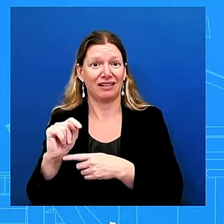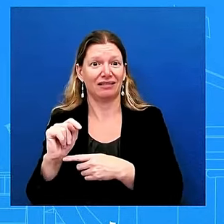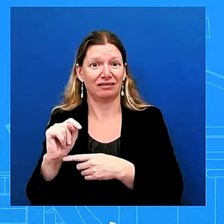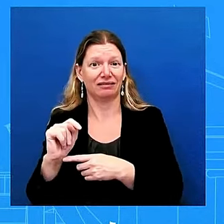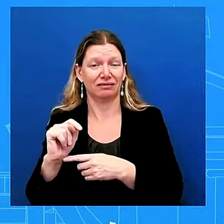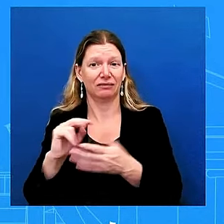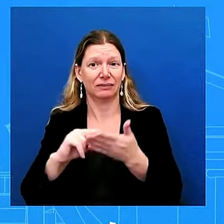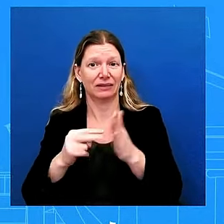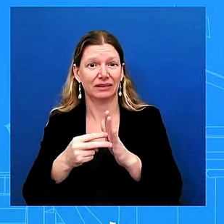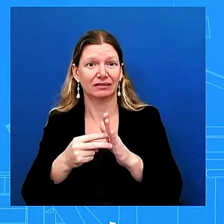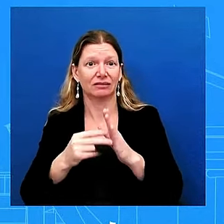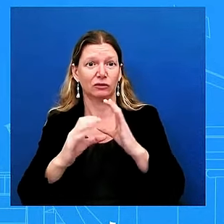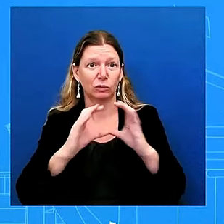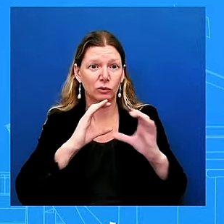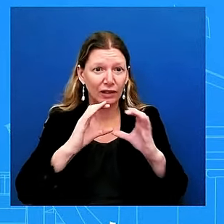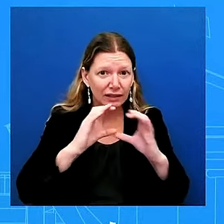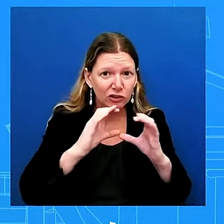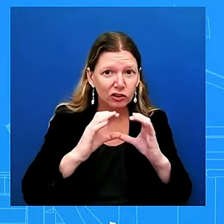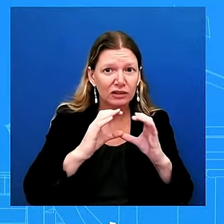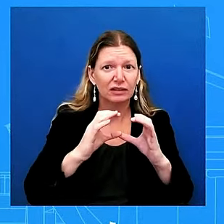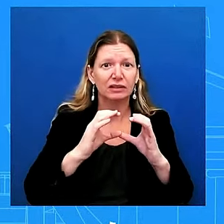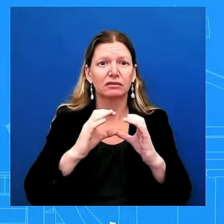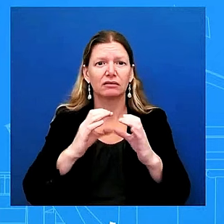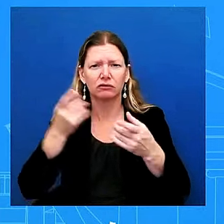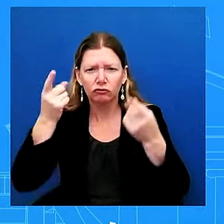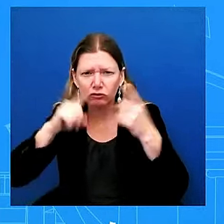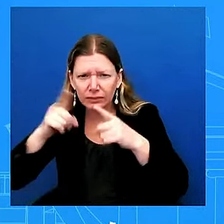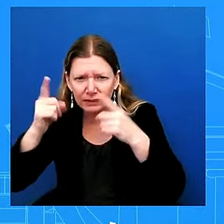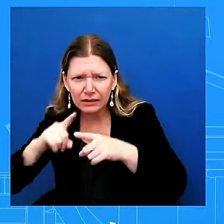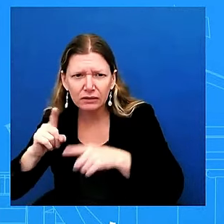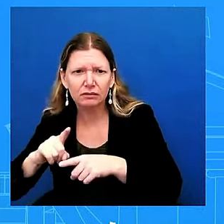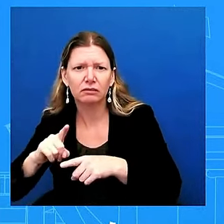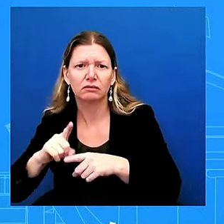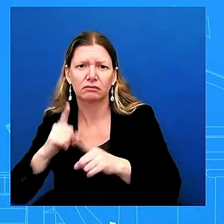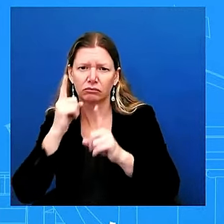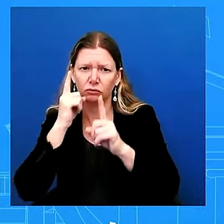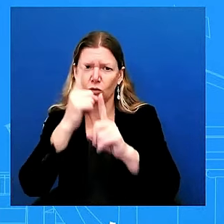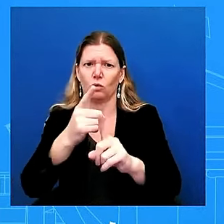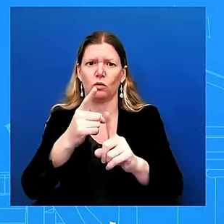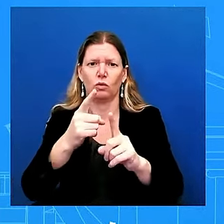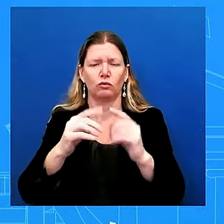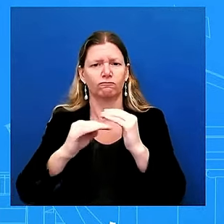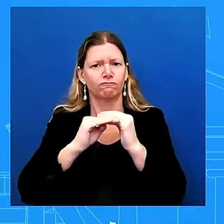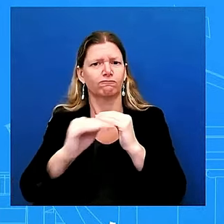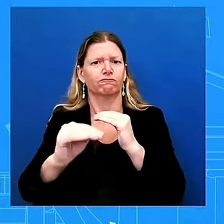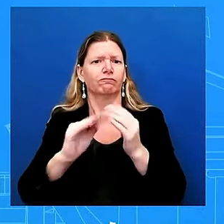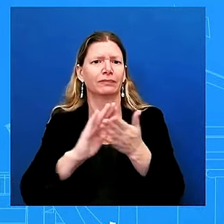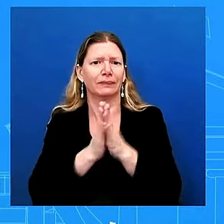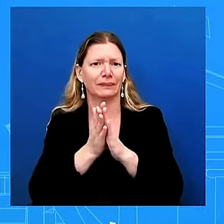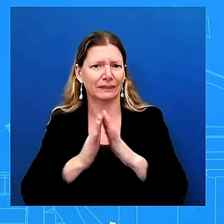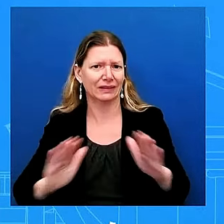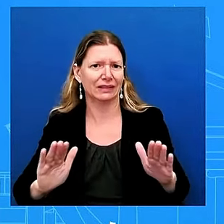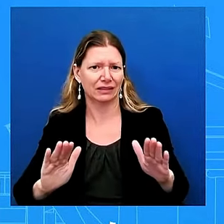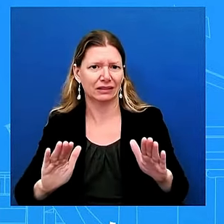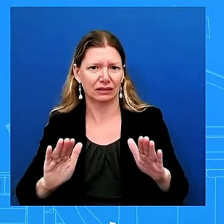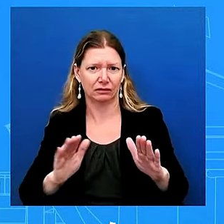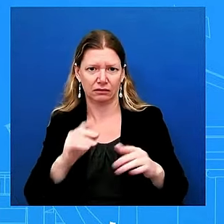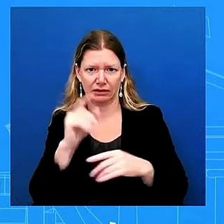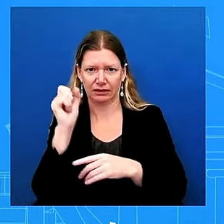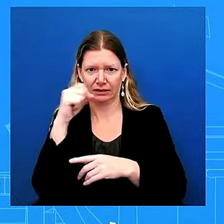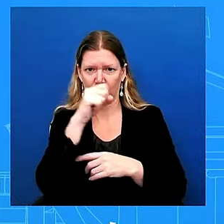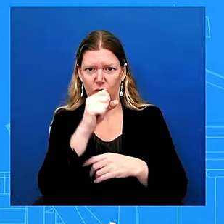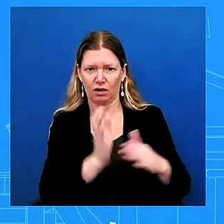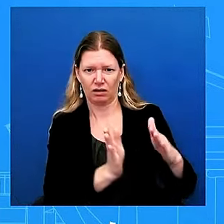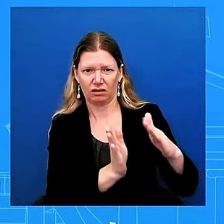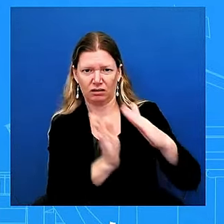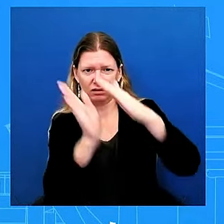is to continue to maintain the peace and stability across across the taiwan strait and that is something that we have been focused on over the last three and